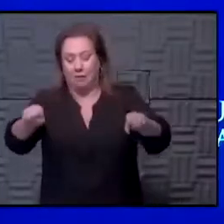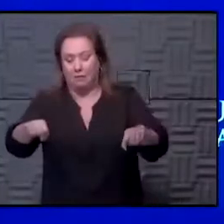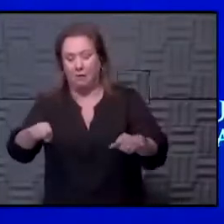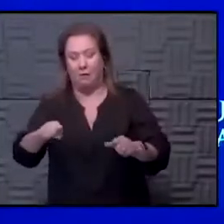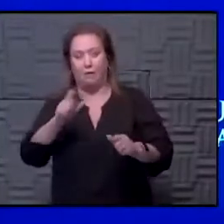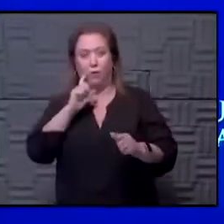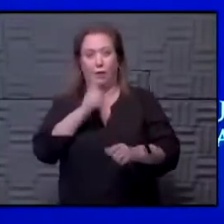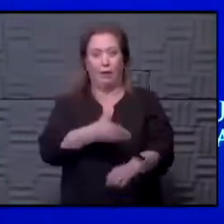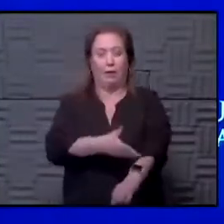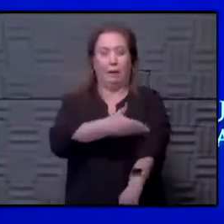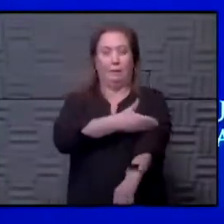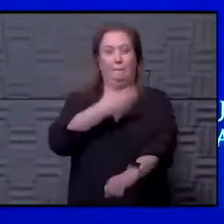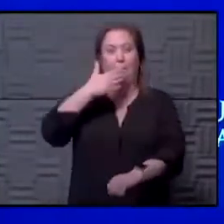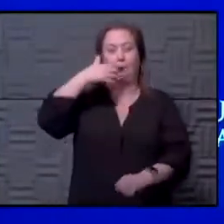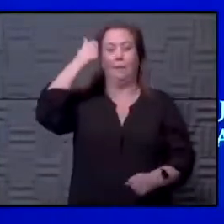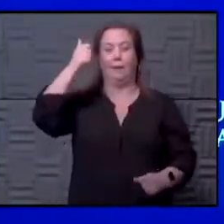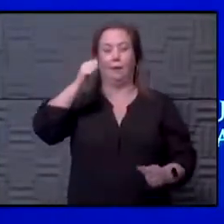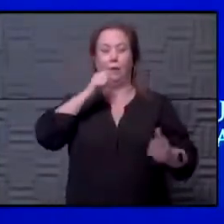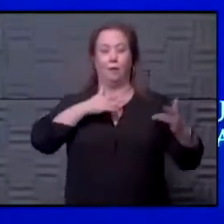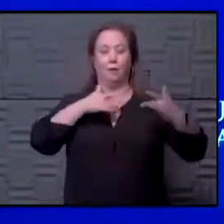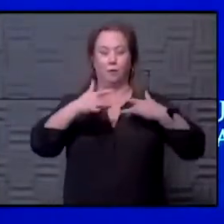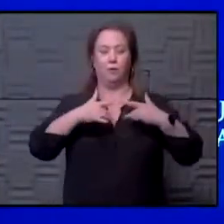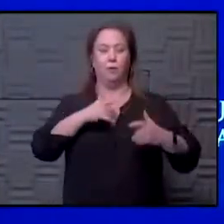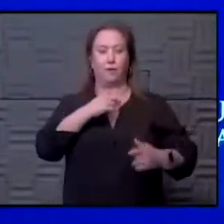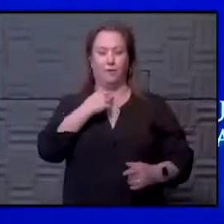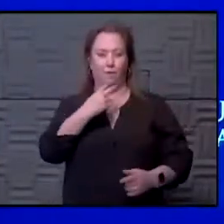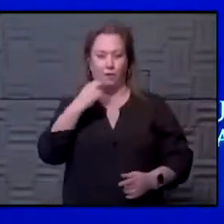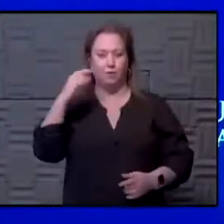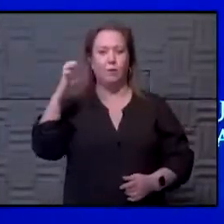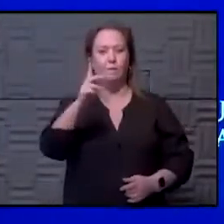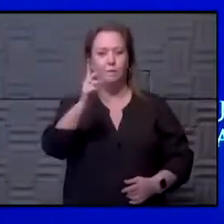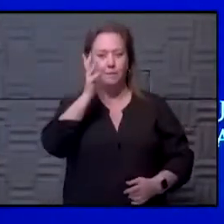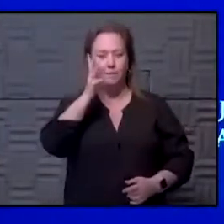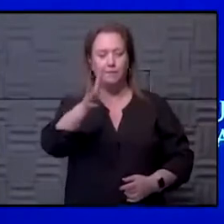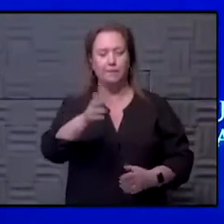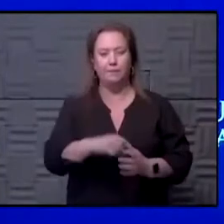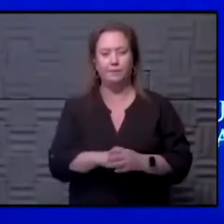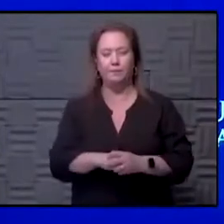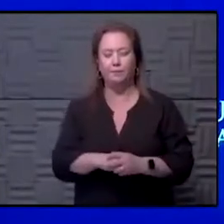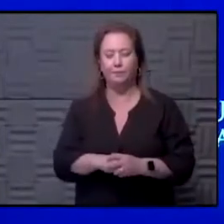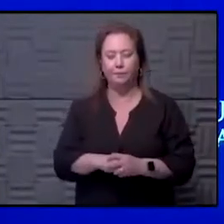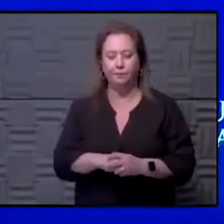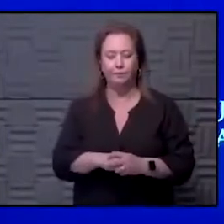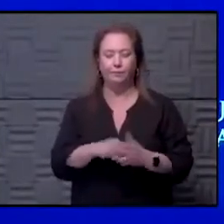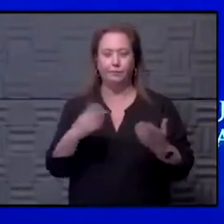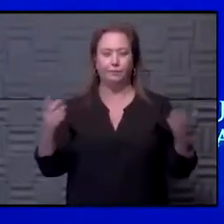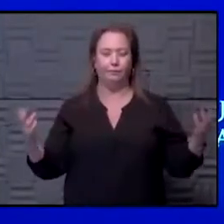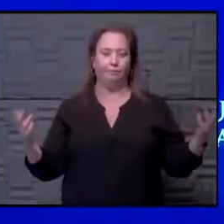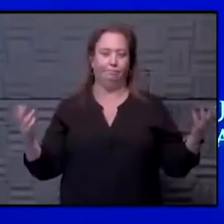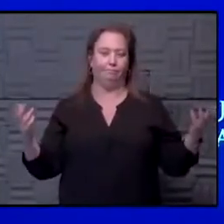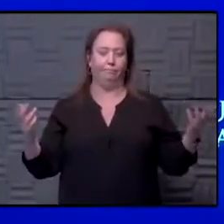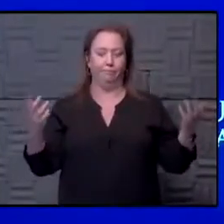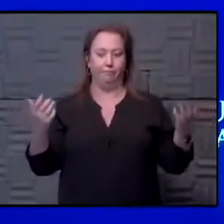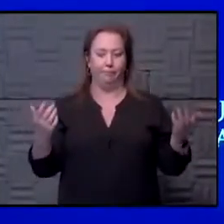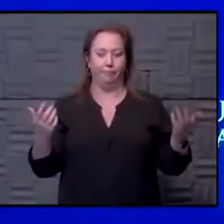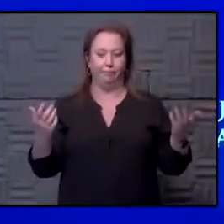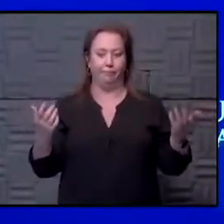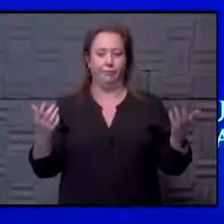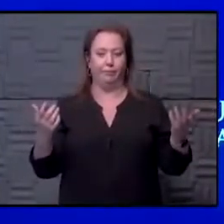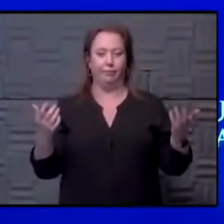as long as you're getting better, I wouldn't be concerned about it. You're always going to come back. And, you know, these things, again,